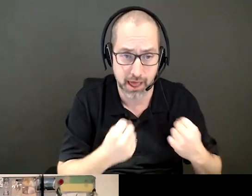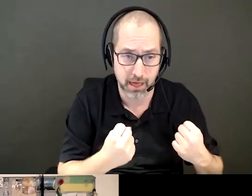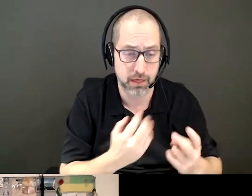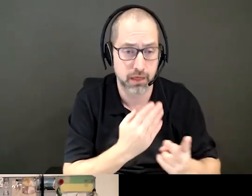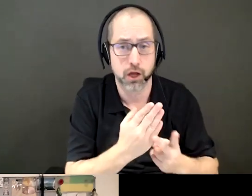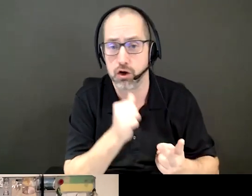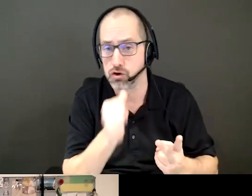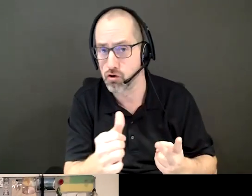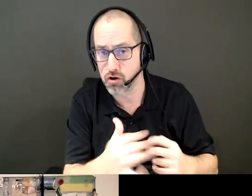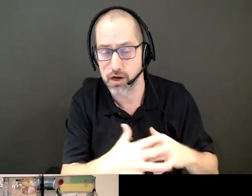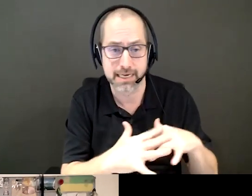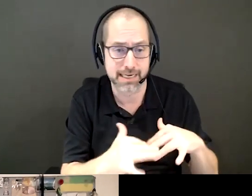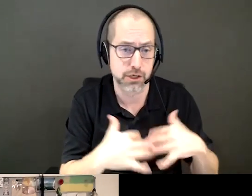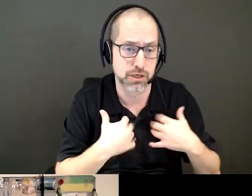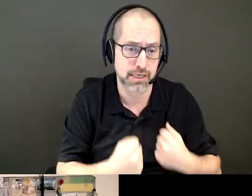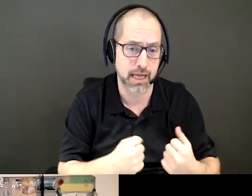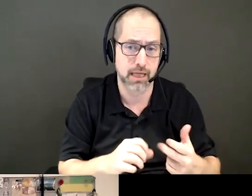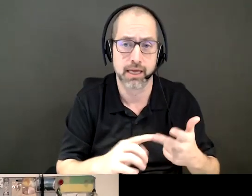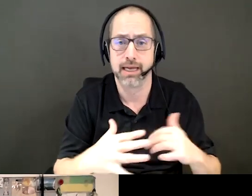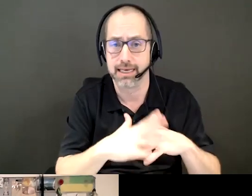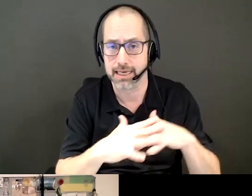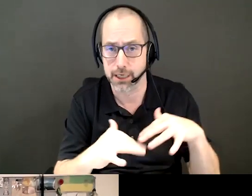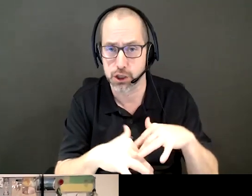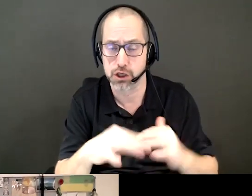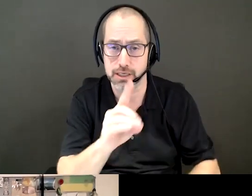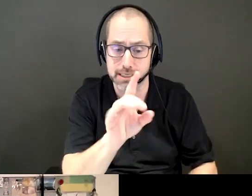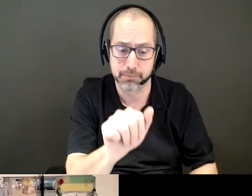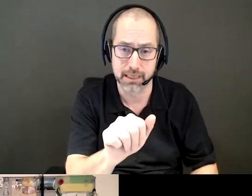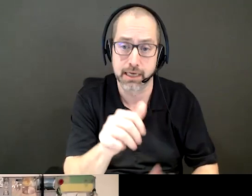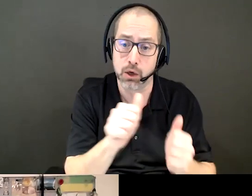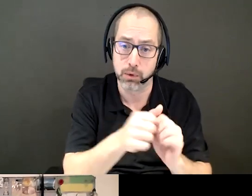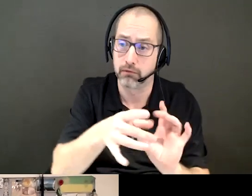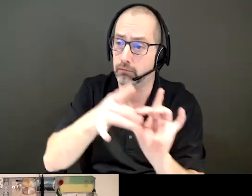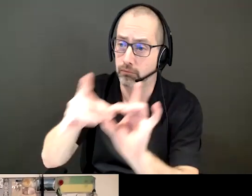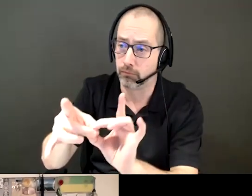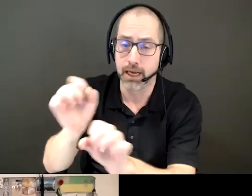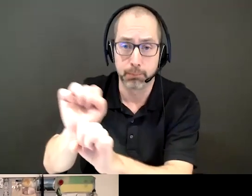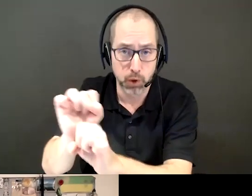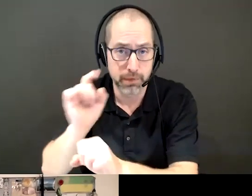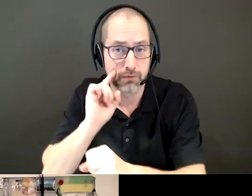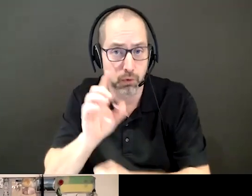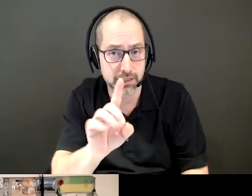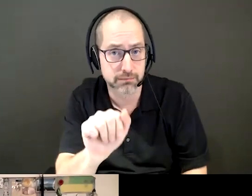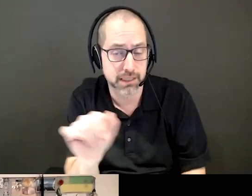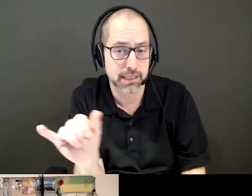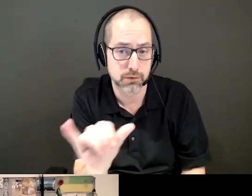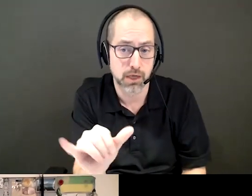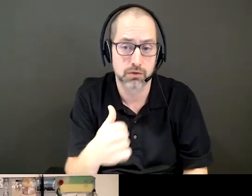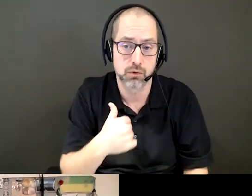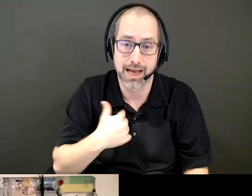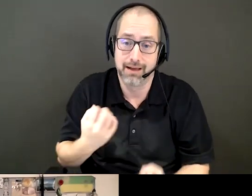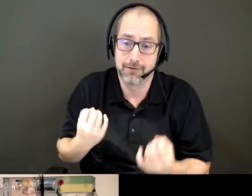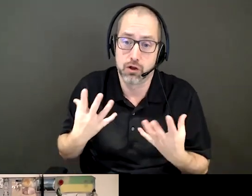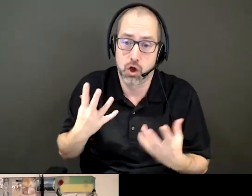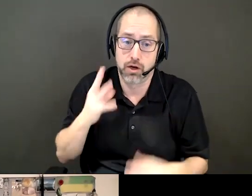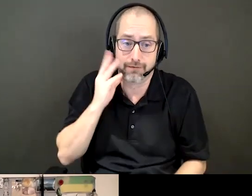non-Indigenous health, Indigenous disability, within employment for disability as well. So I come with a lot